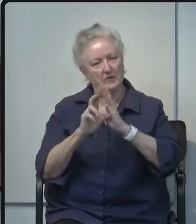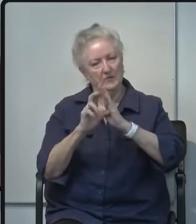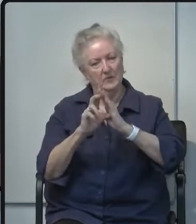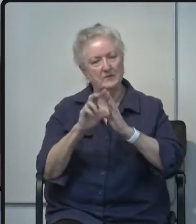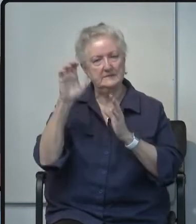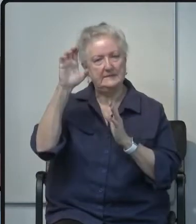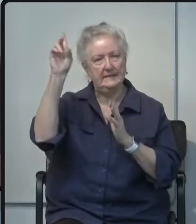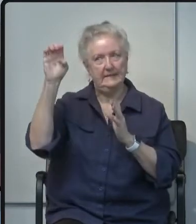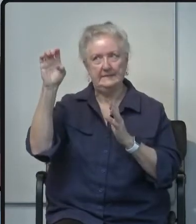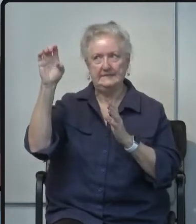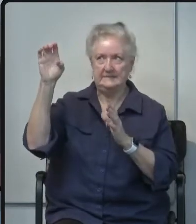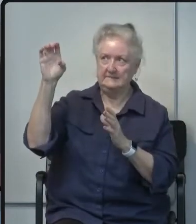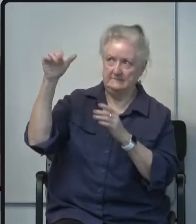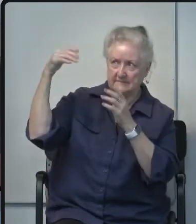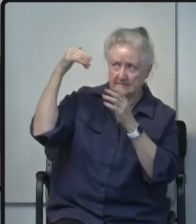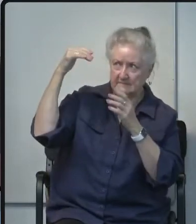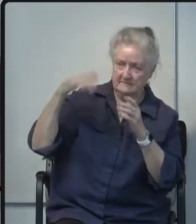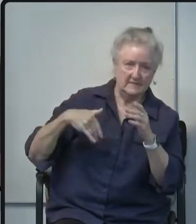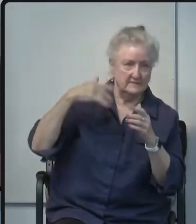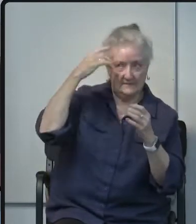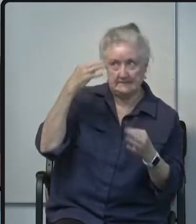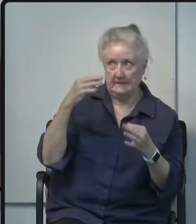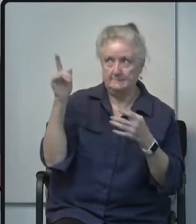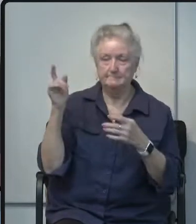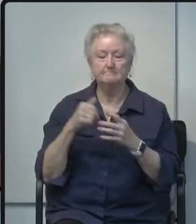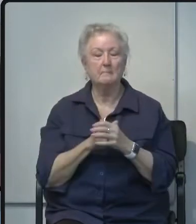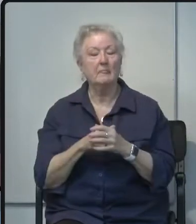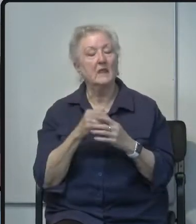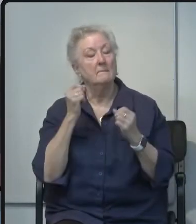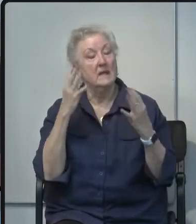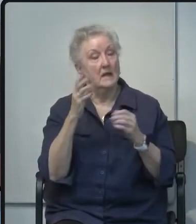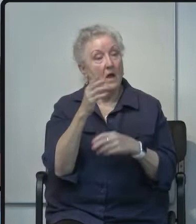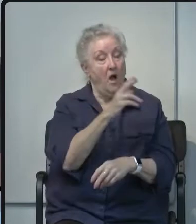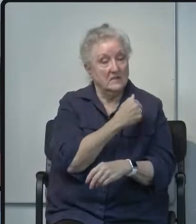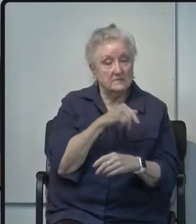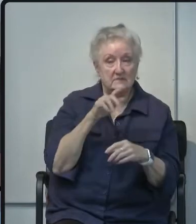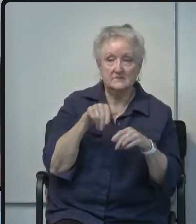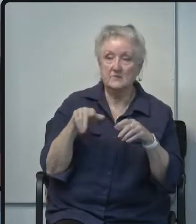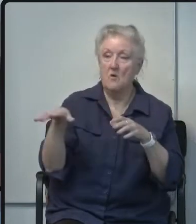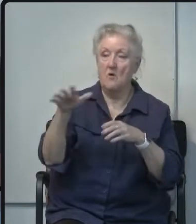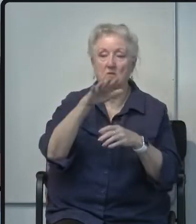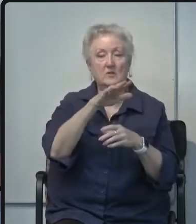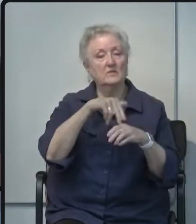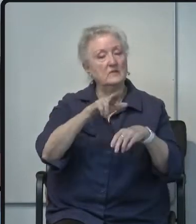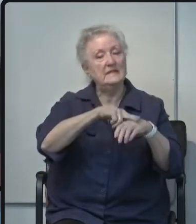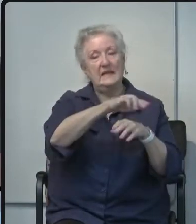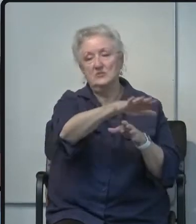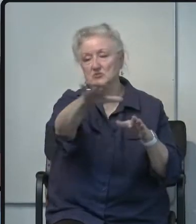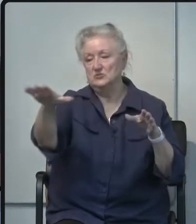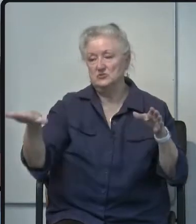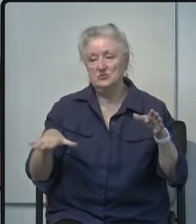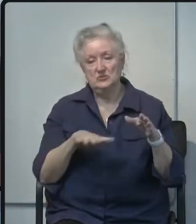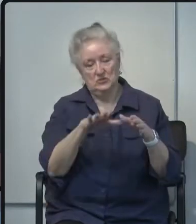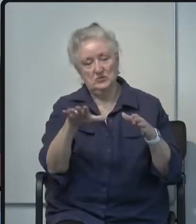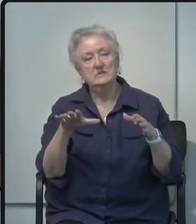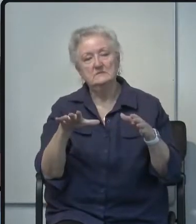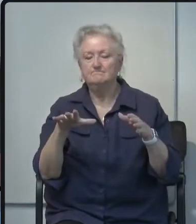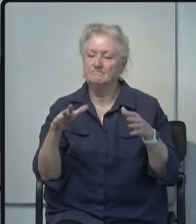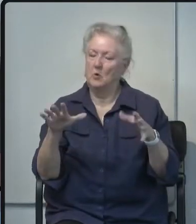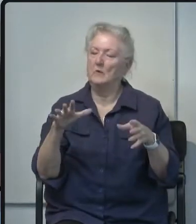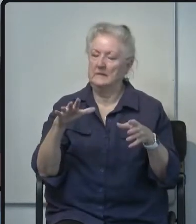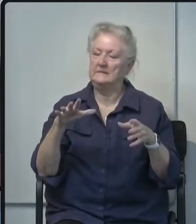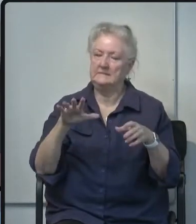many hospitals across the nation have already started to make it a mandatory